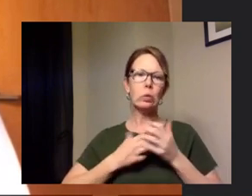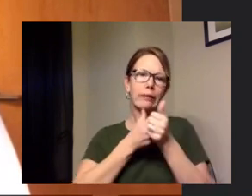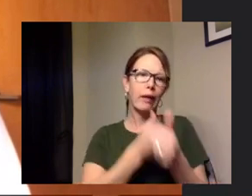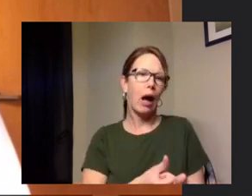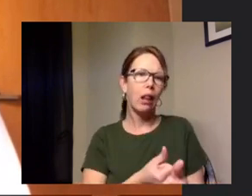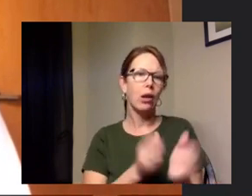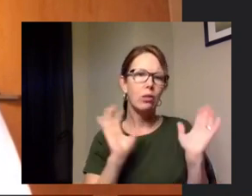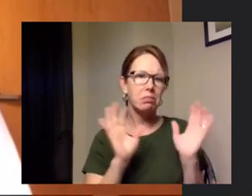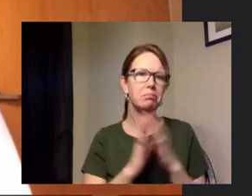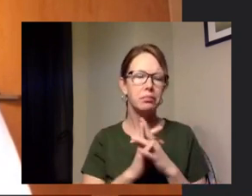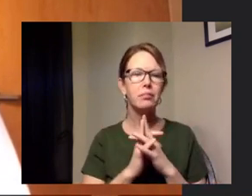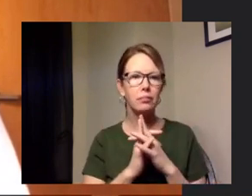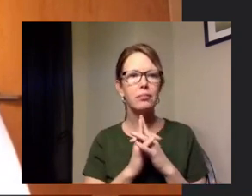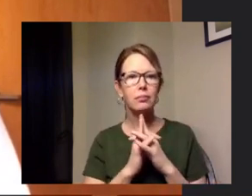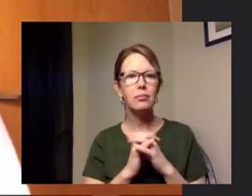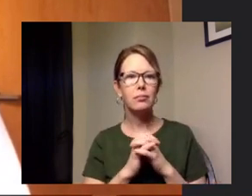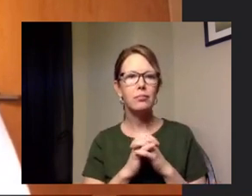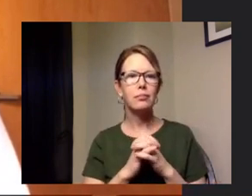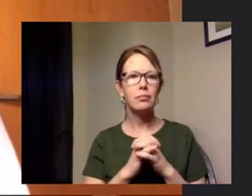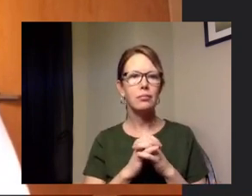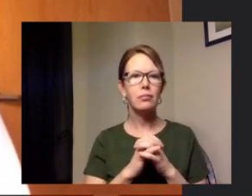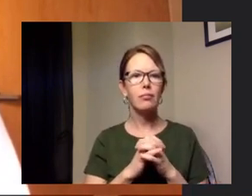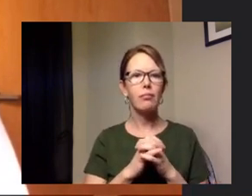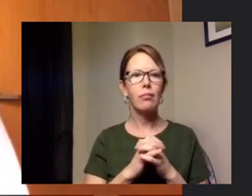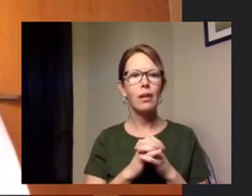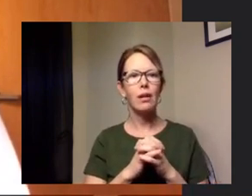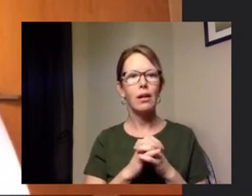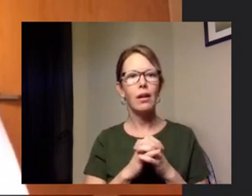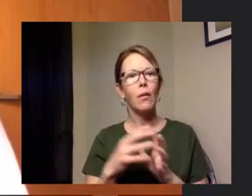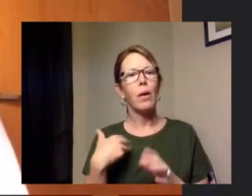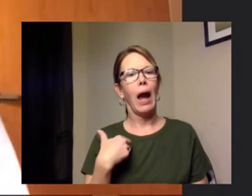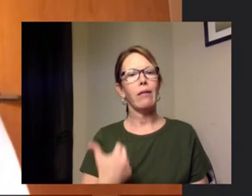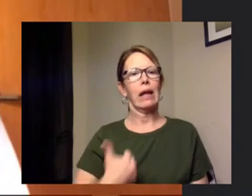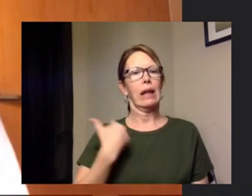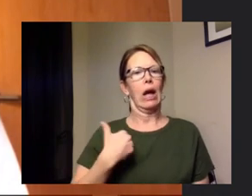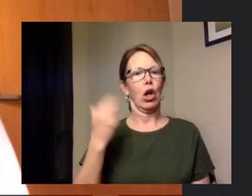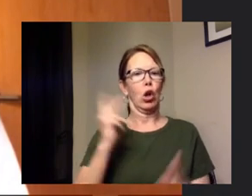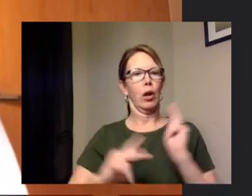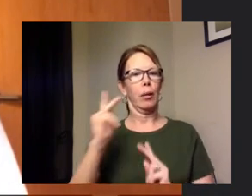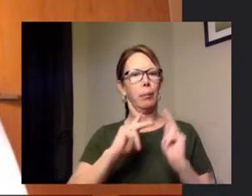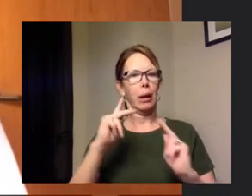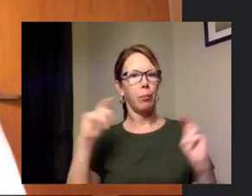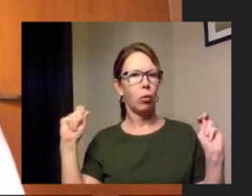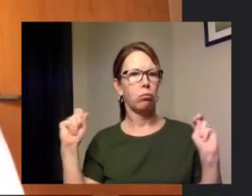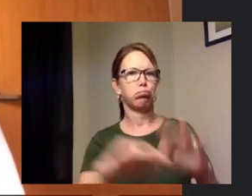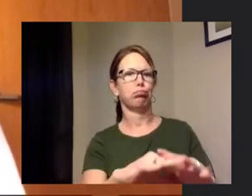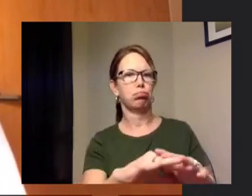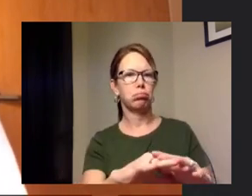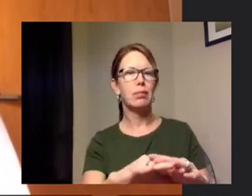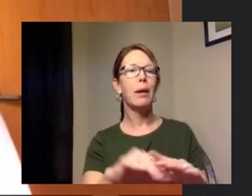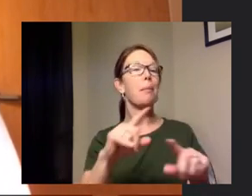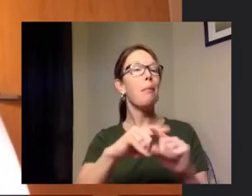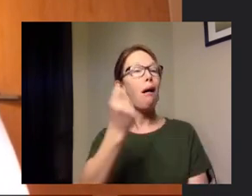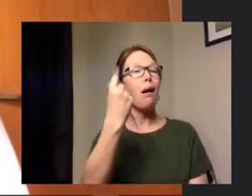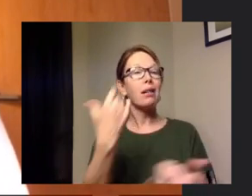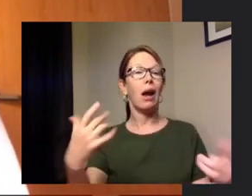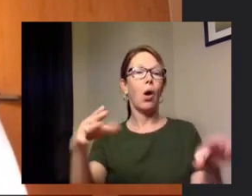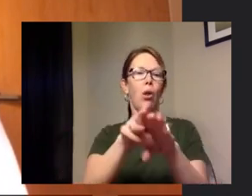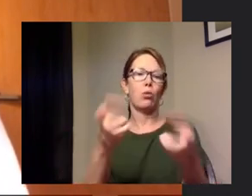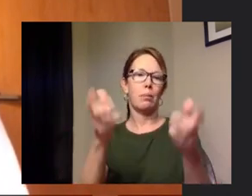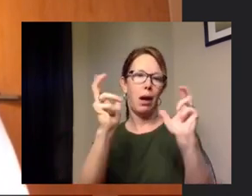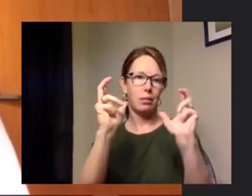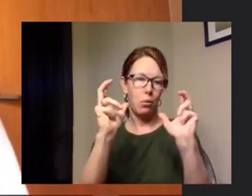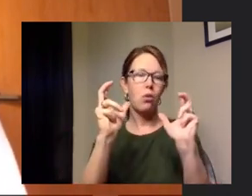to our words we do have a large group of younger people coming into town but in closing the basketball court um